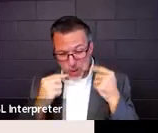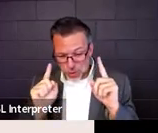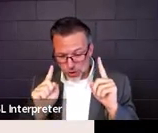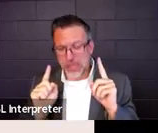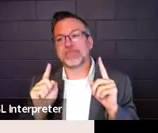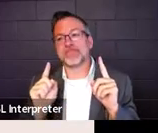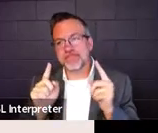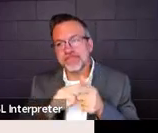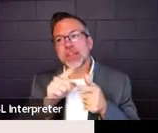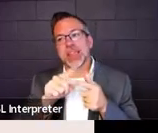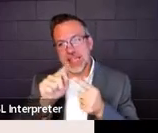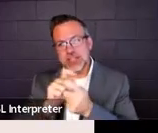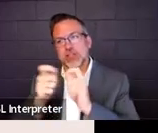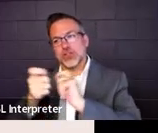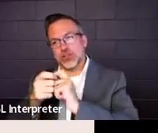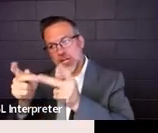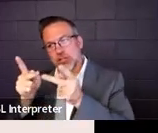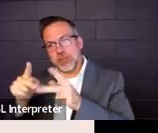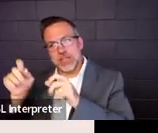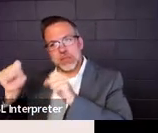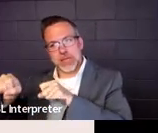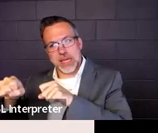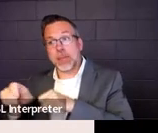all of those efforts.